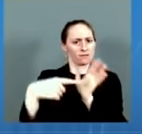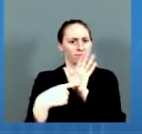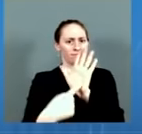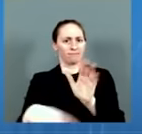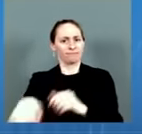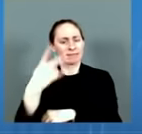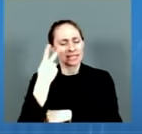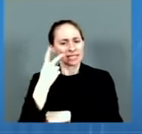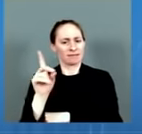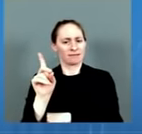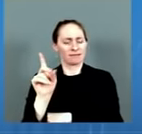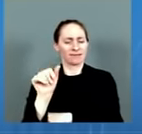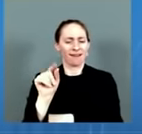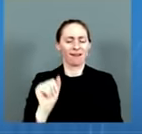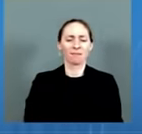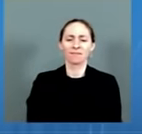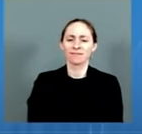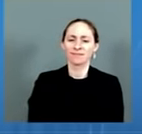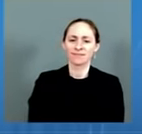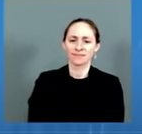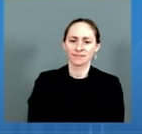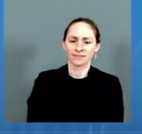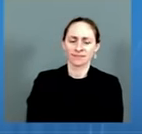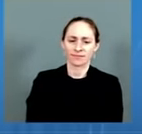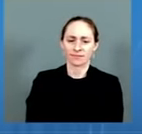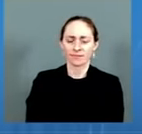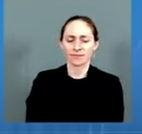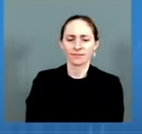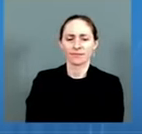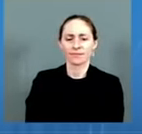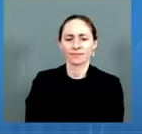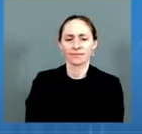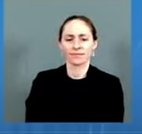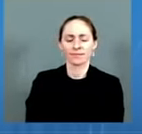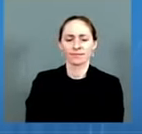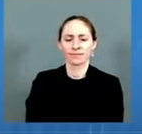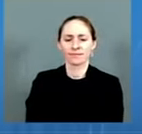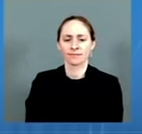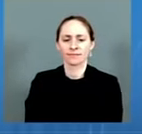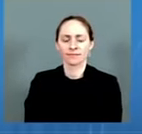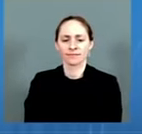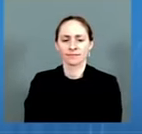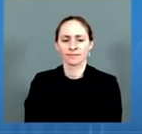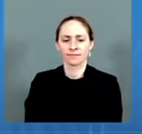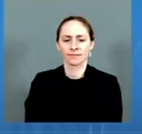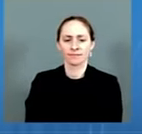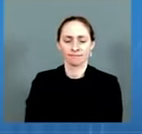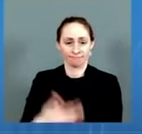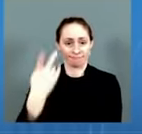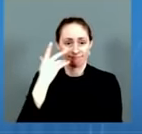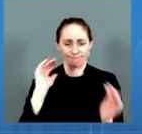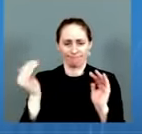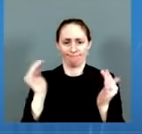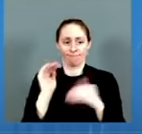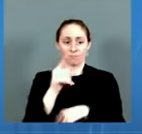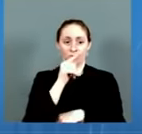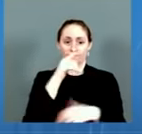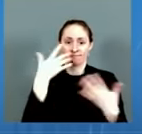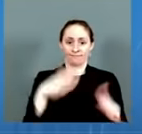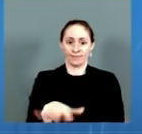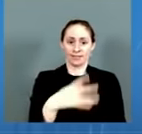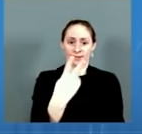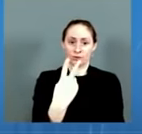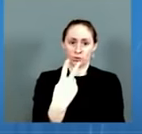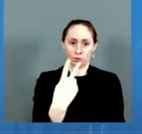Omicron ID50 neutralizing activity, substantially low. Look at the three dots